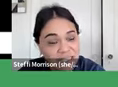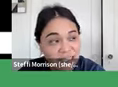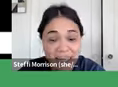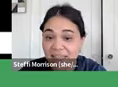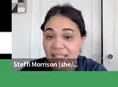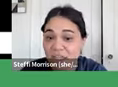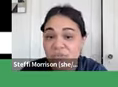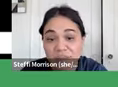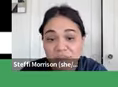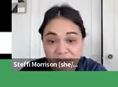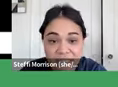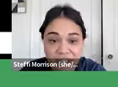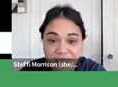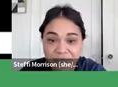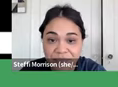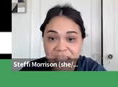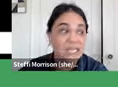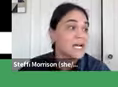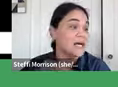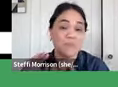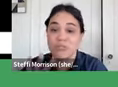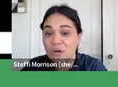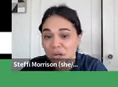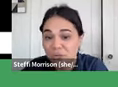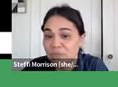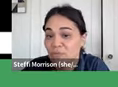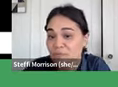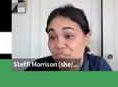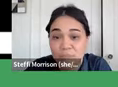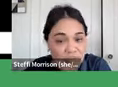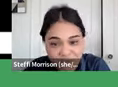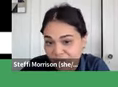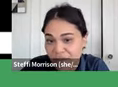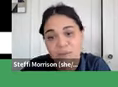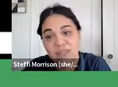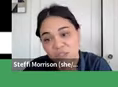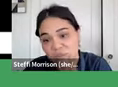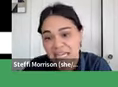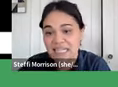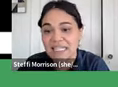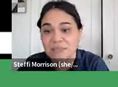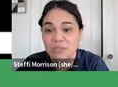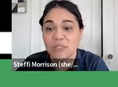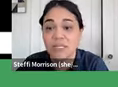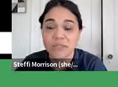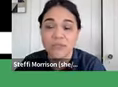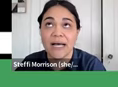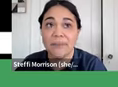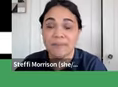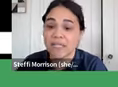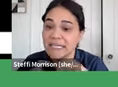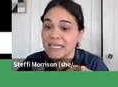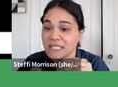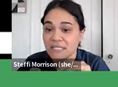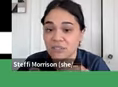Foundation and the National Family Foundation. Tomorrow, we will share a brief survey with you attendees, which will include